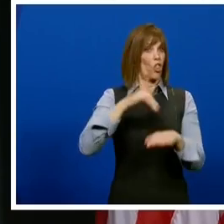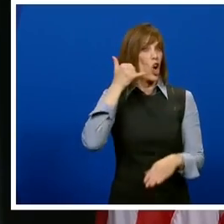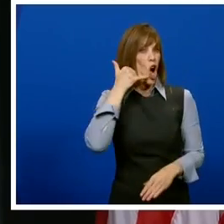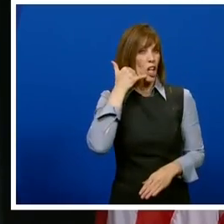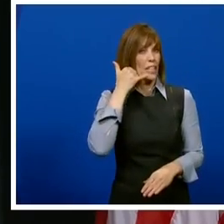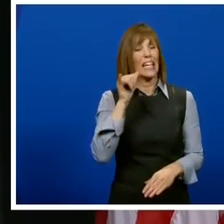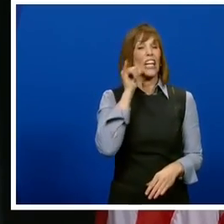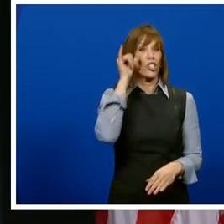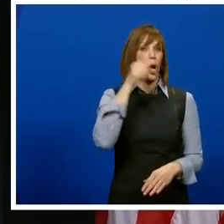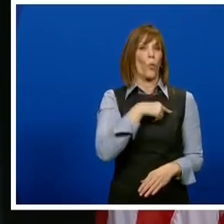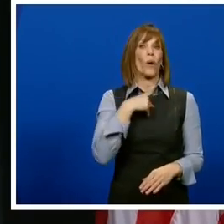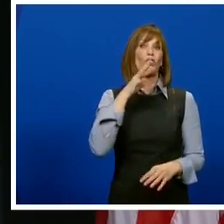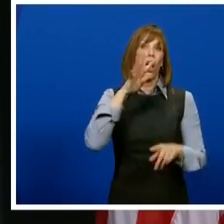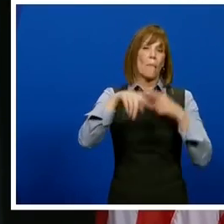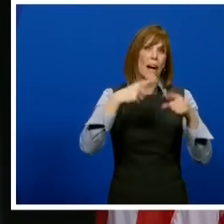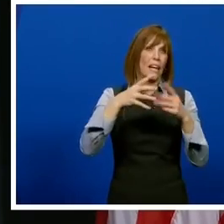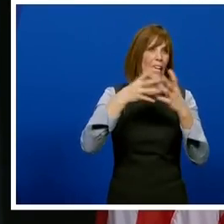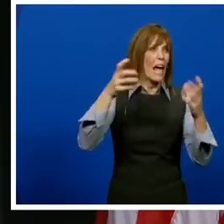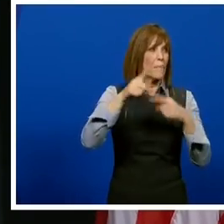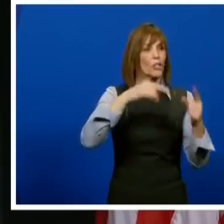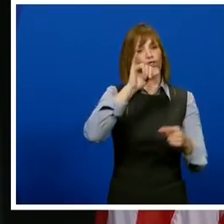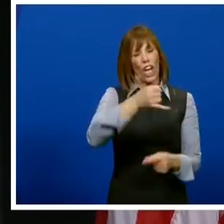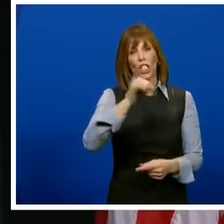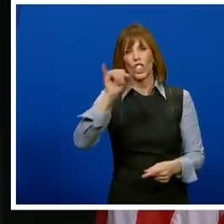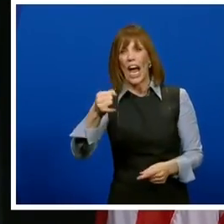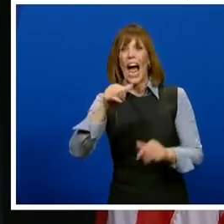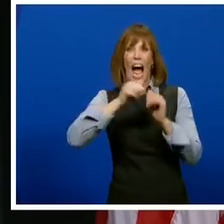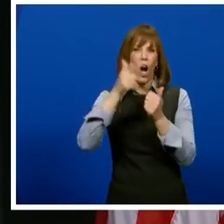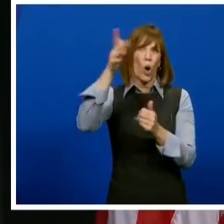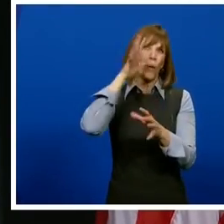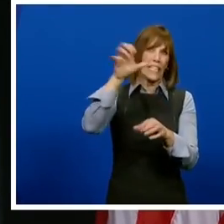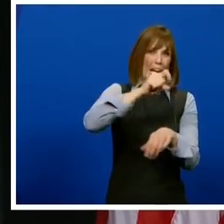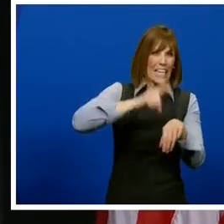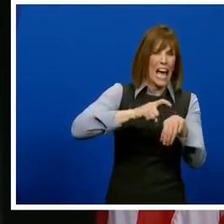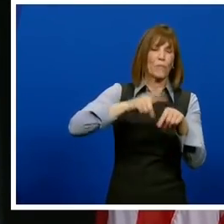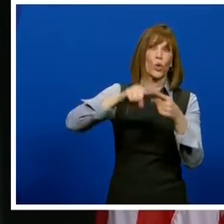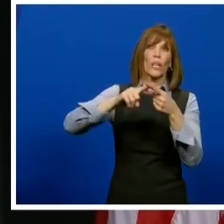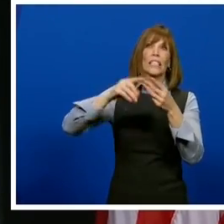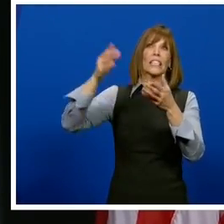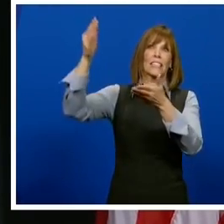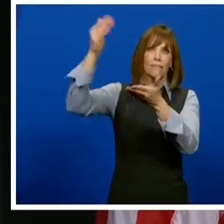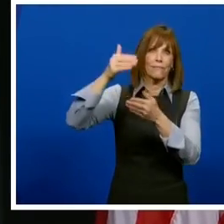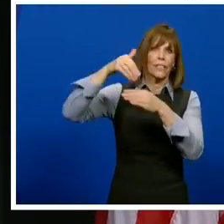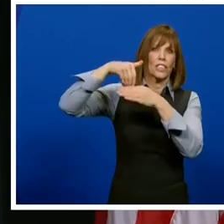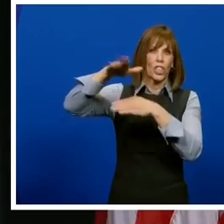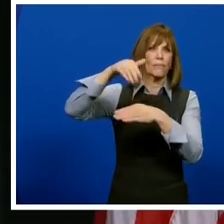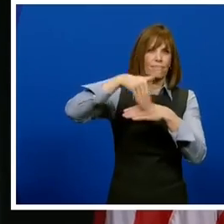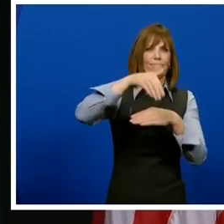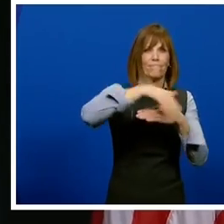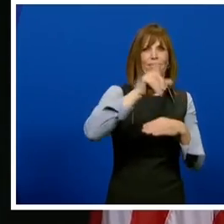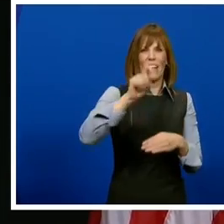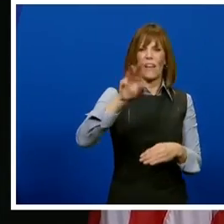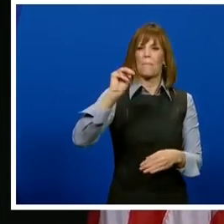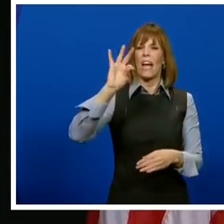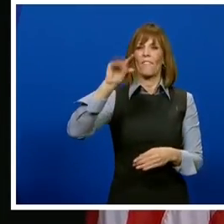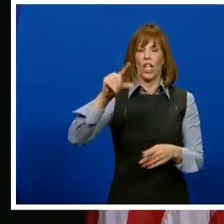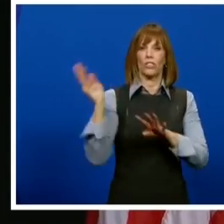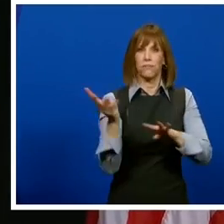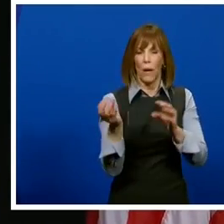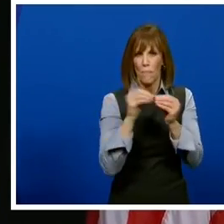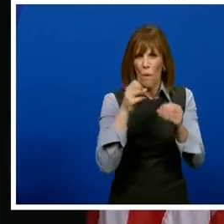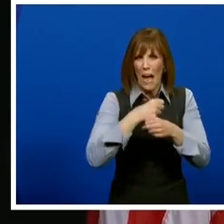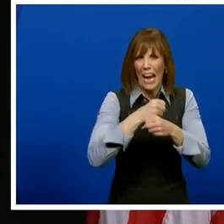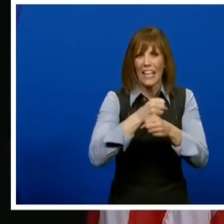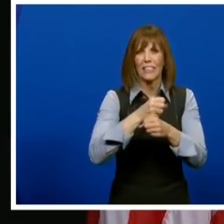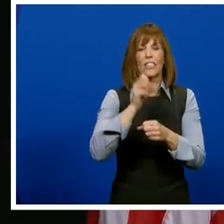We talked a lot about J and J and how it was going to take a while for that to kind of get in, you know, to get the manufacturing up and going. But they felt